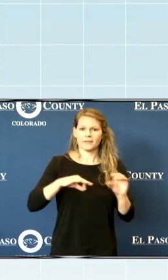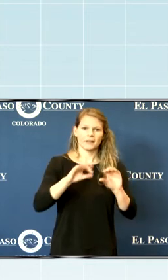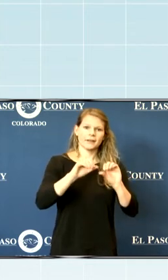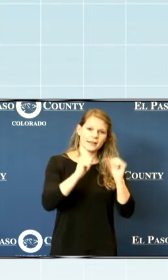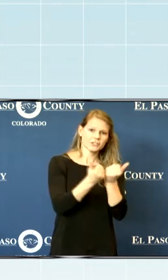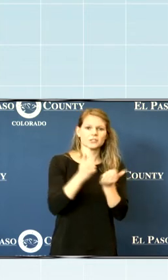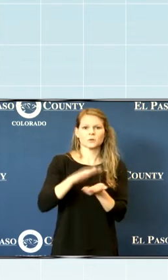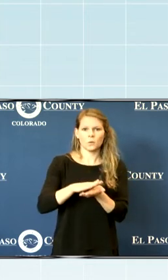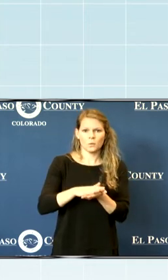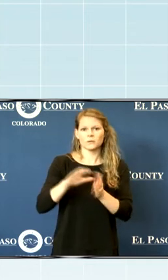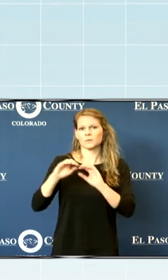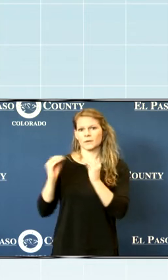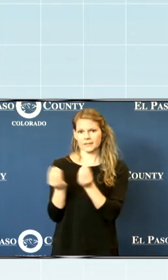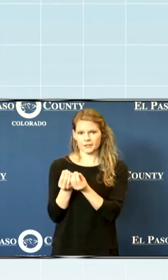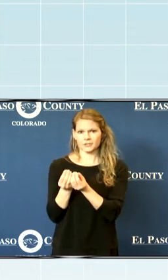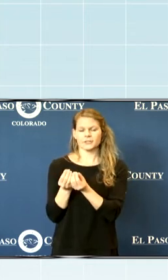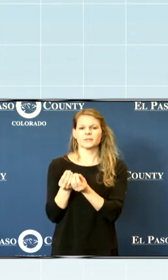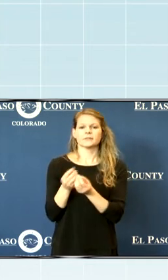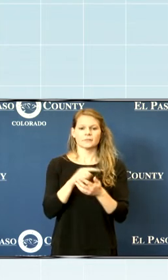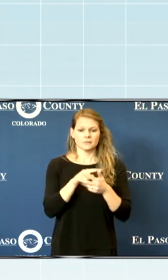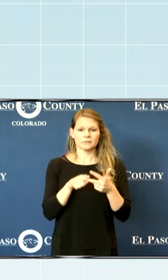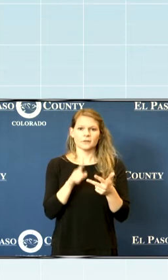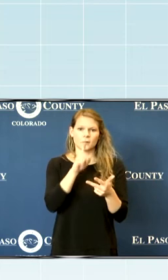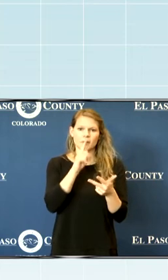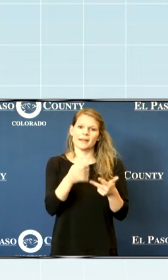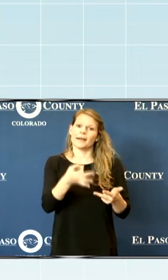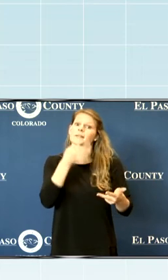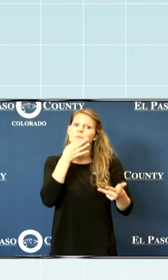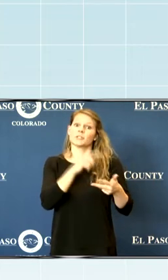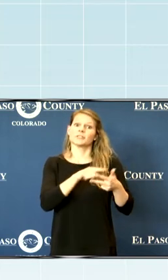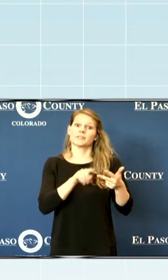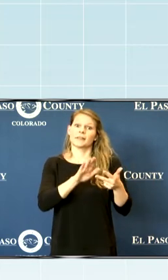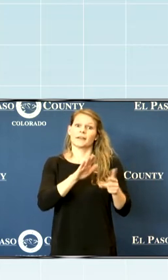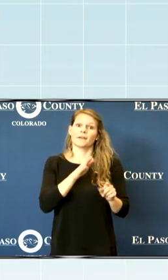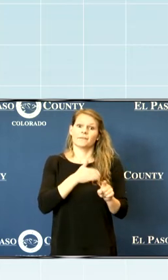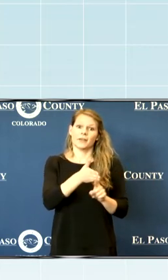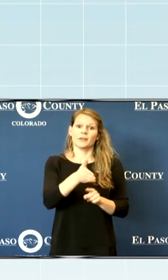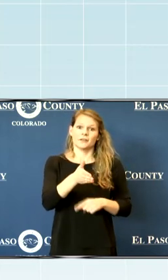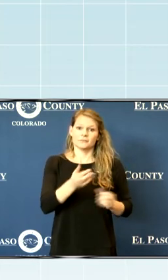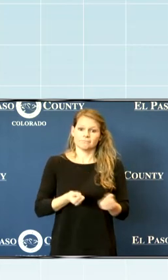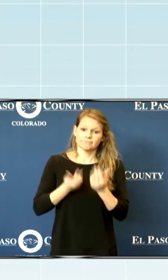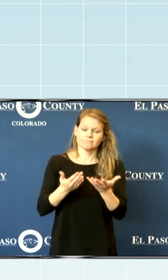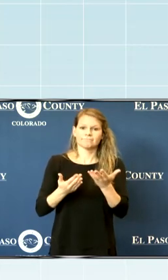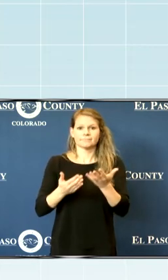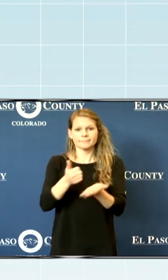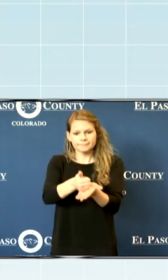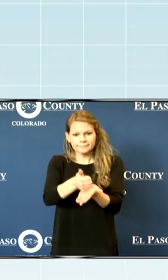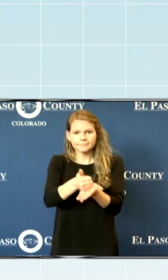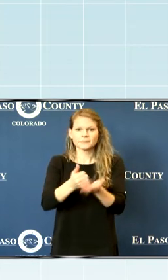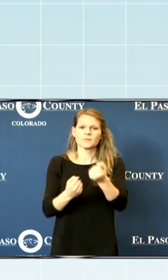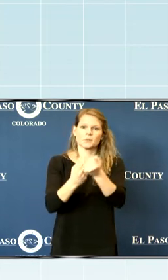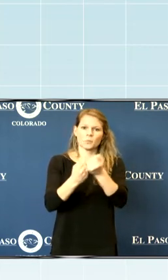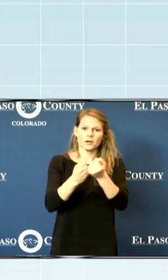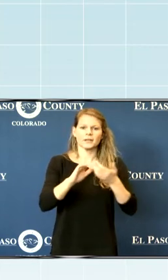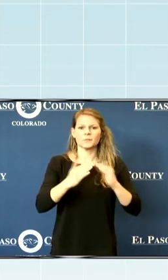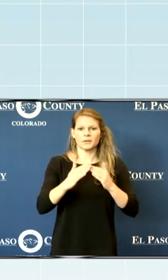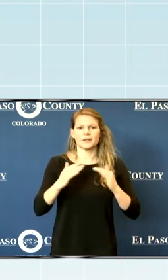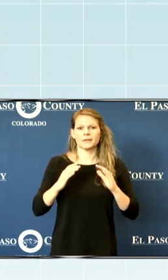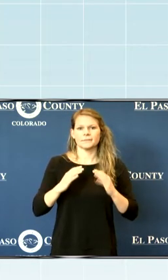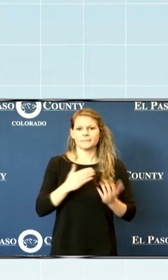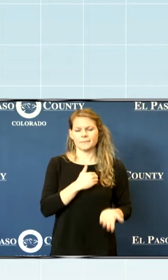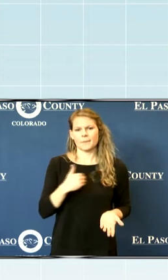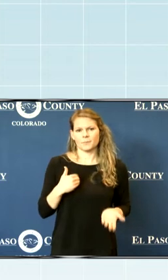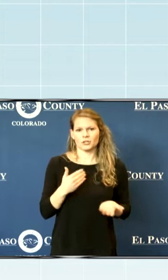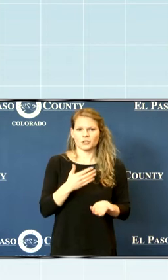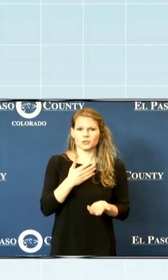schools, and organizations who are the experts in their field of providing assistance and supporting community members in